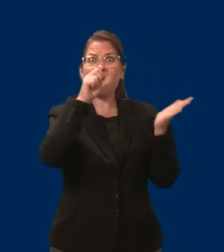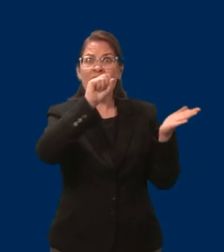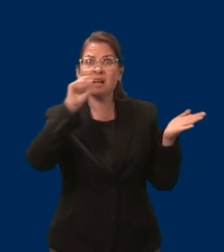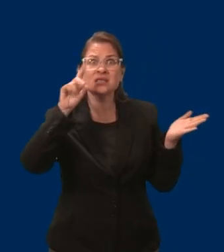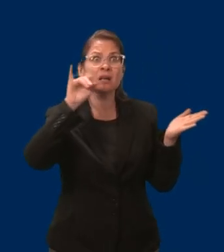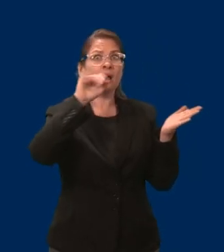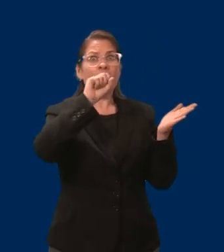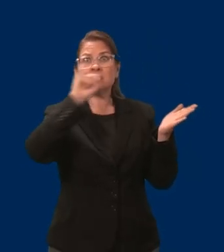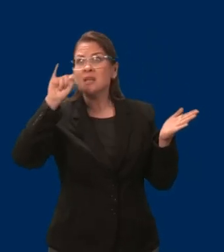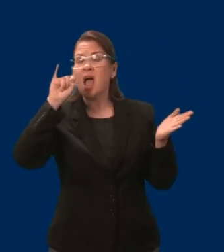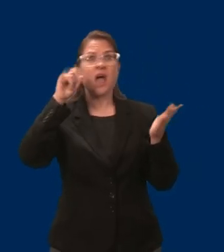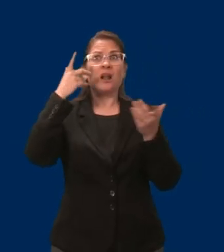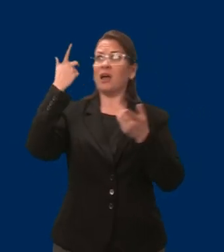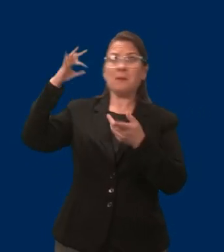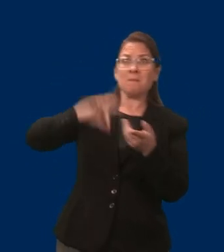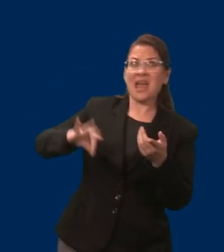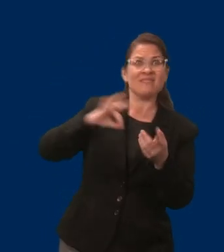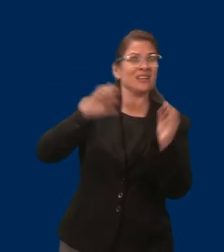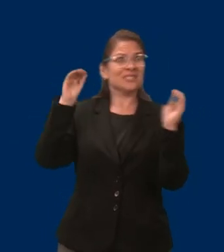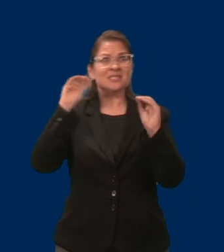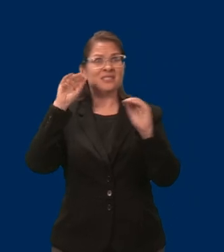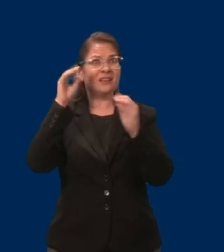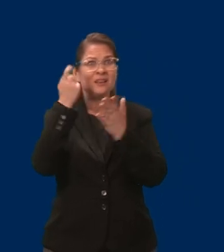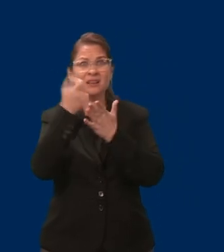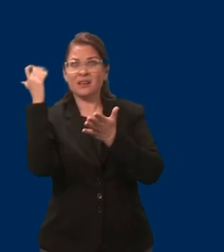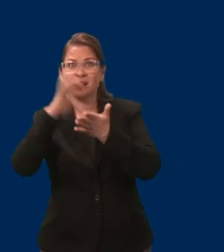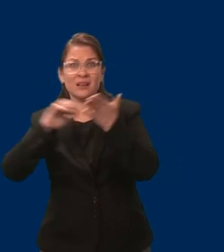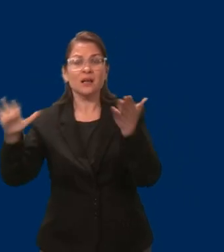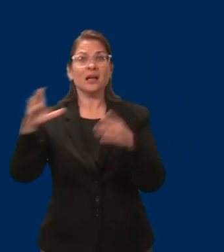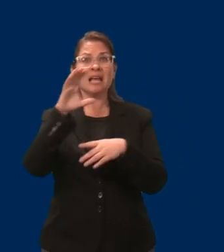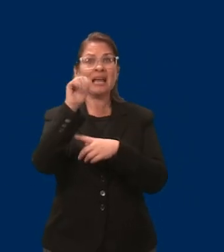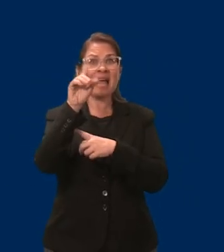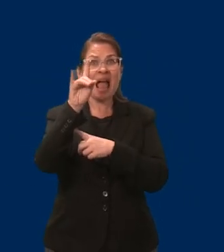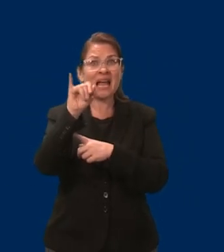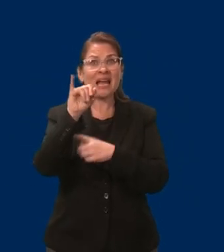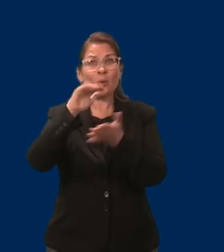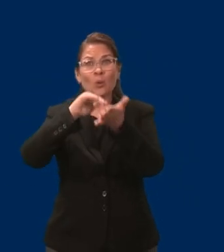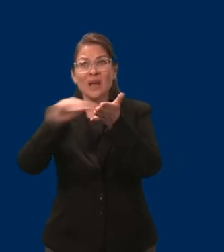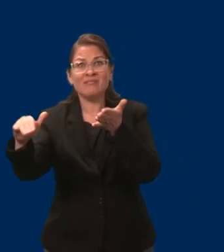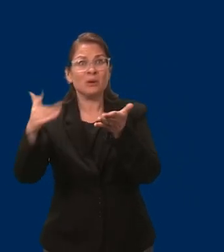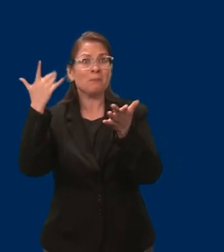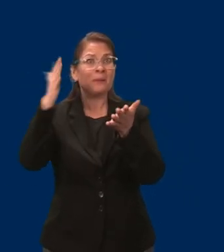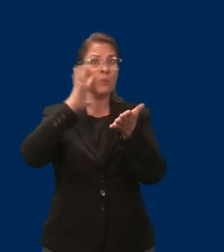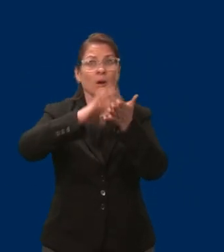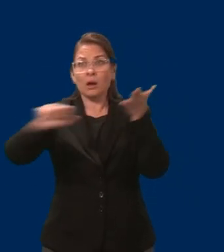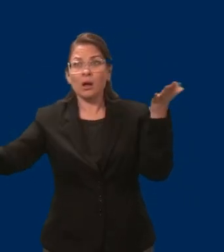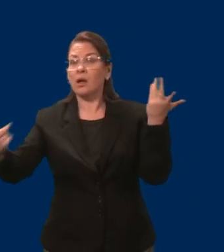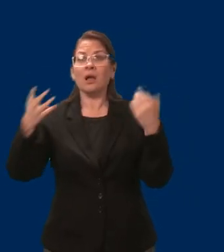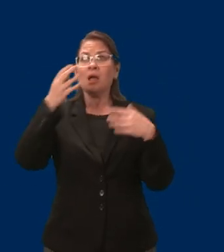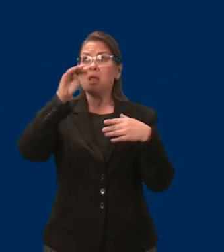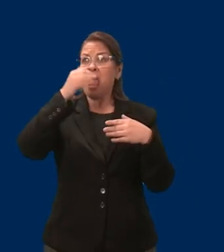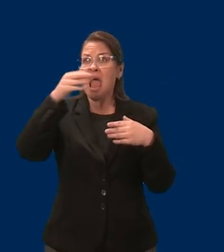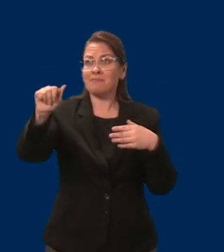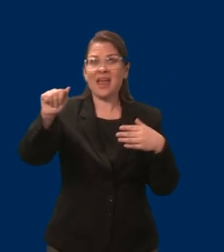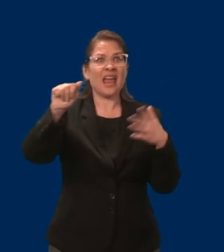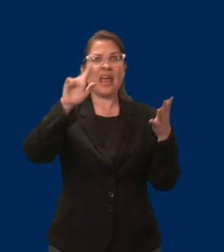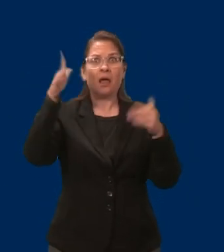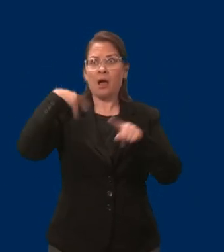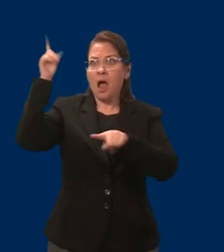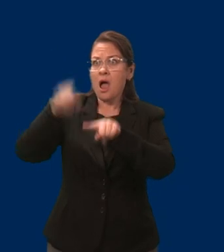including the caddy waiver and PCAs. Because of this, upon graduating college, I didn't look